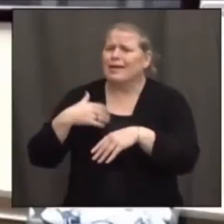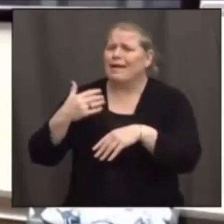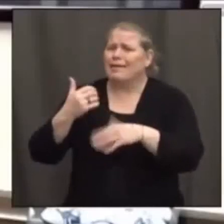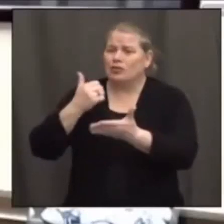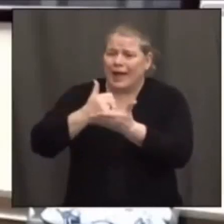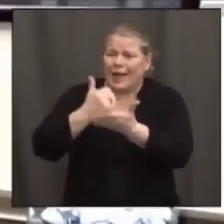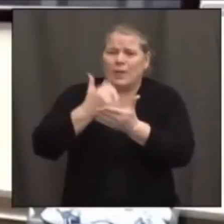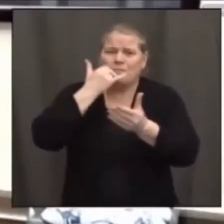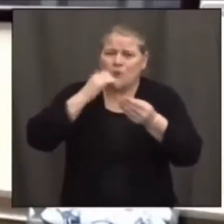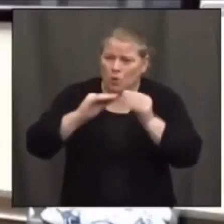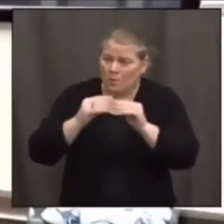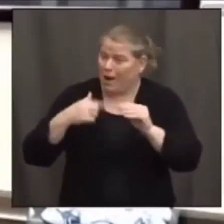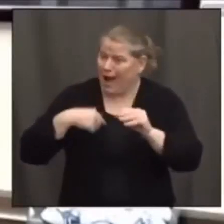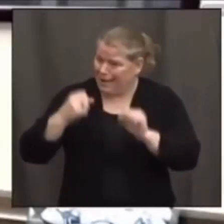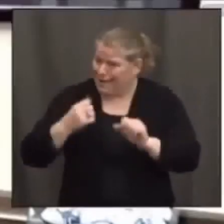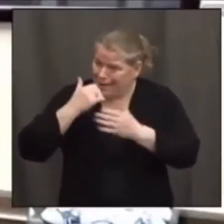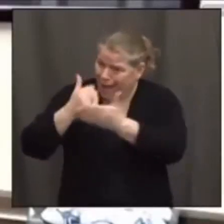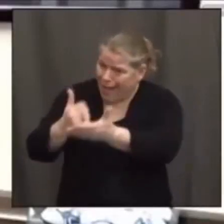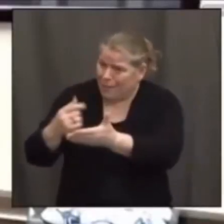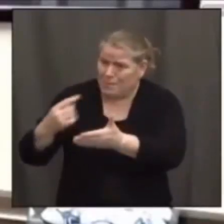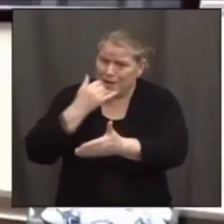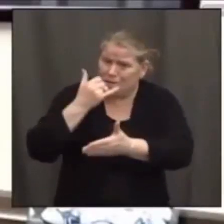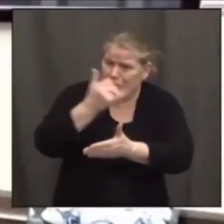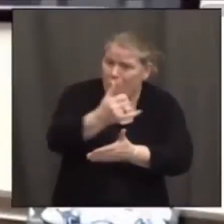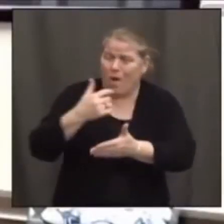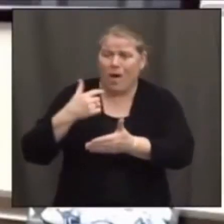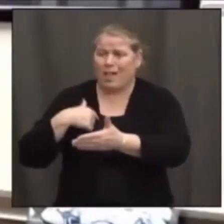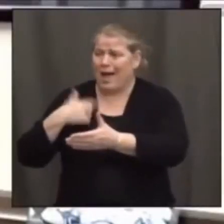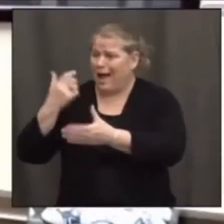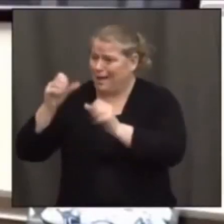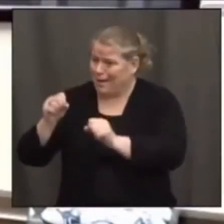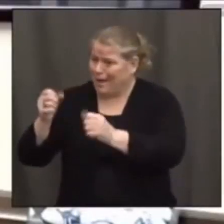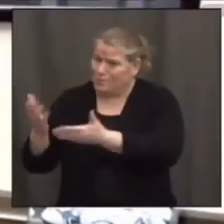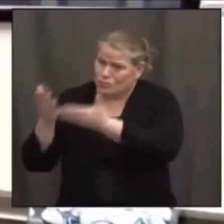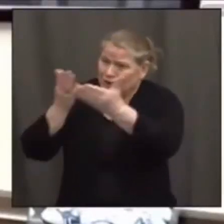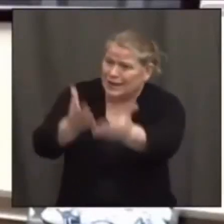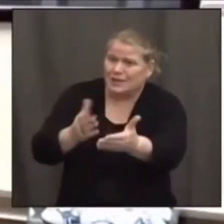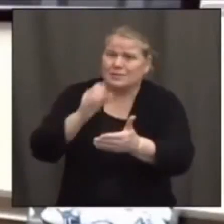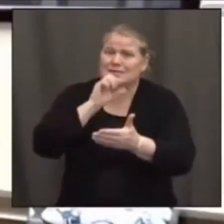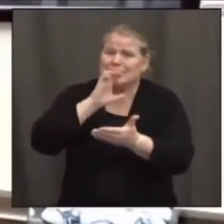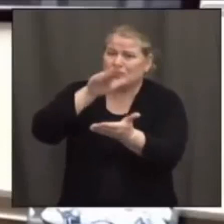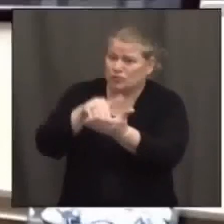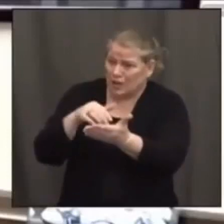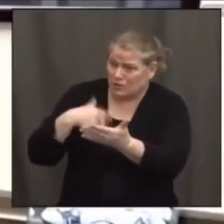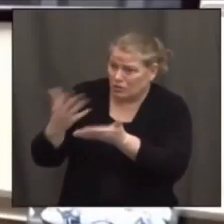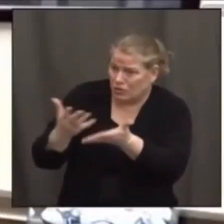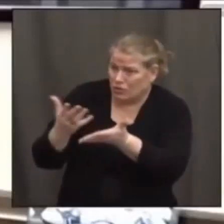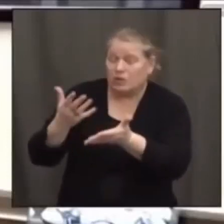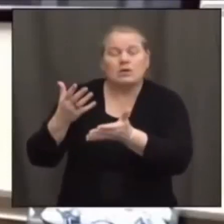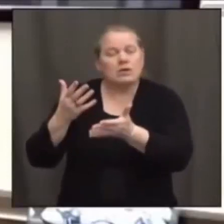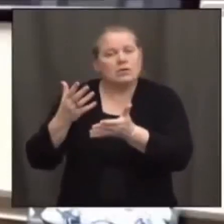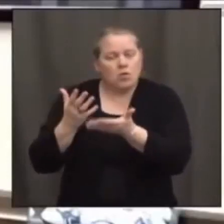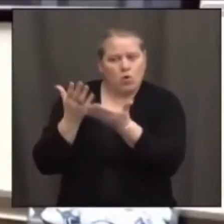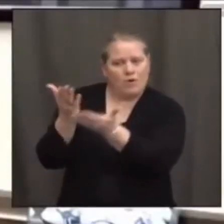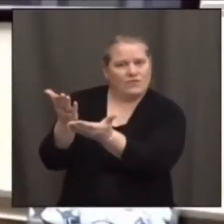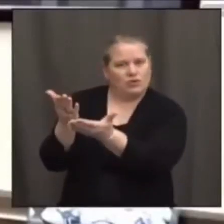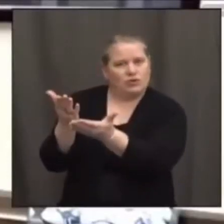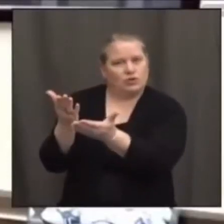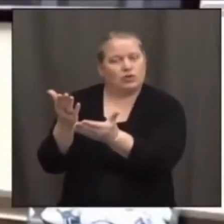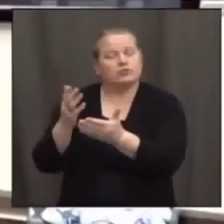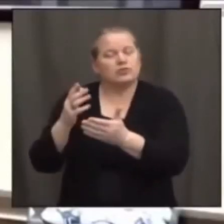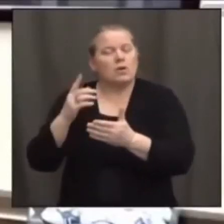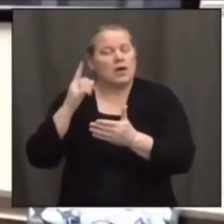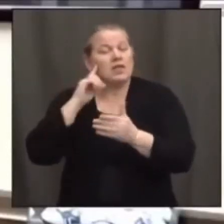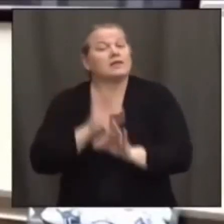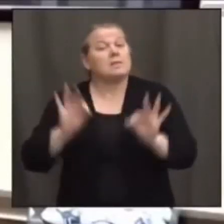Can I help you make the call? Can I take you to the senior center or something like that? So, I think, you know, I think this is something